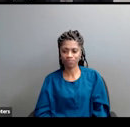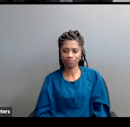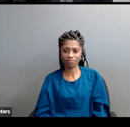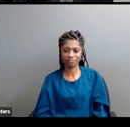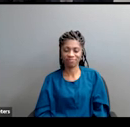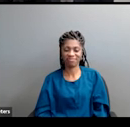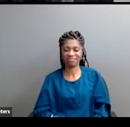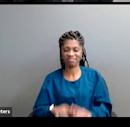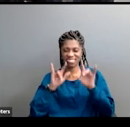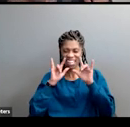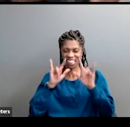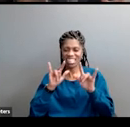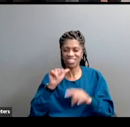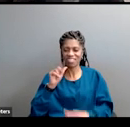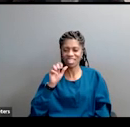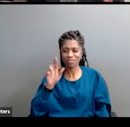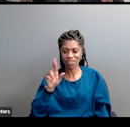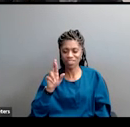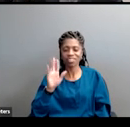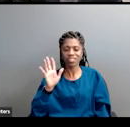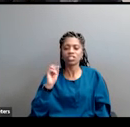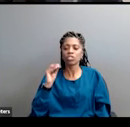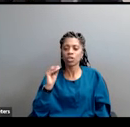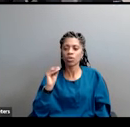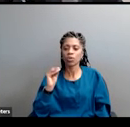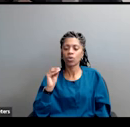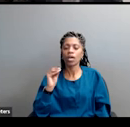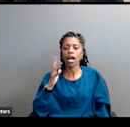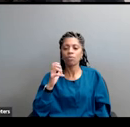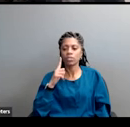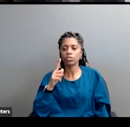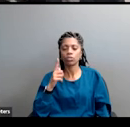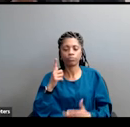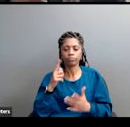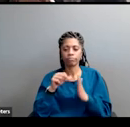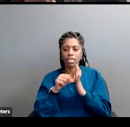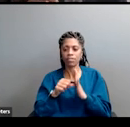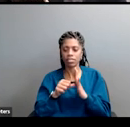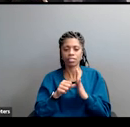I love Amber. All right. So here's what I want to emphasize. couple of things.